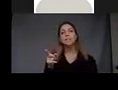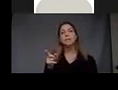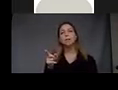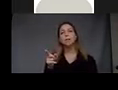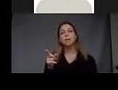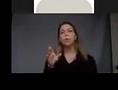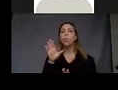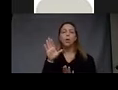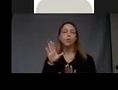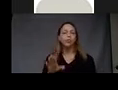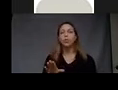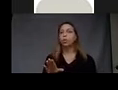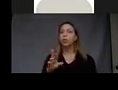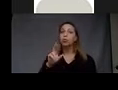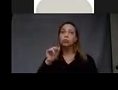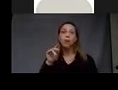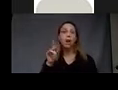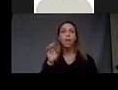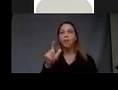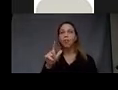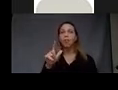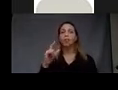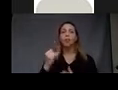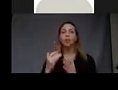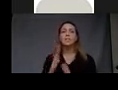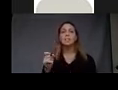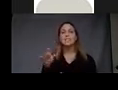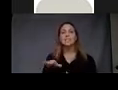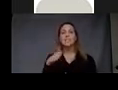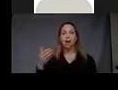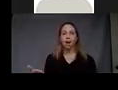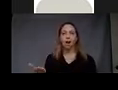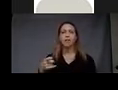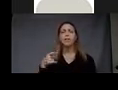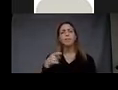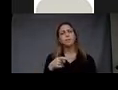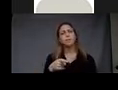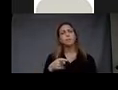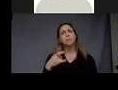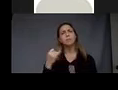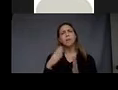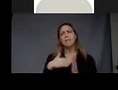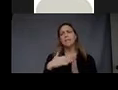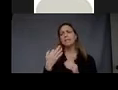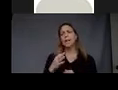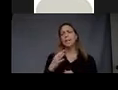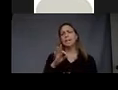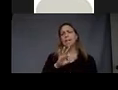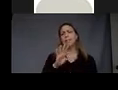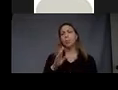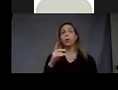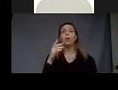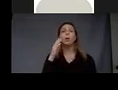radical artist, and he died. This was done in 1994. The AIDS epidemic